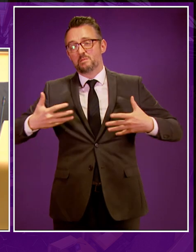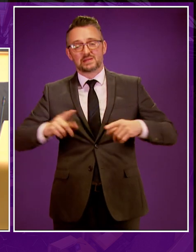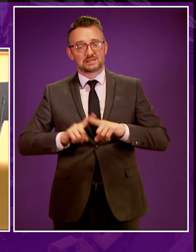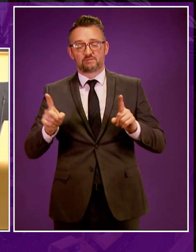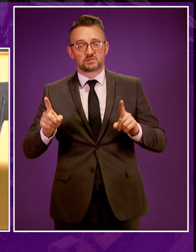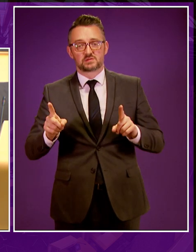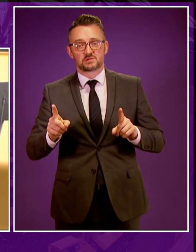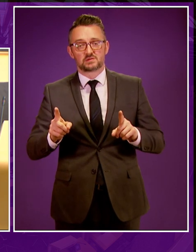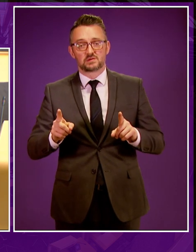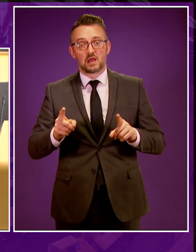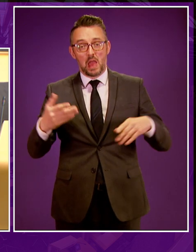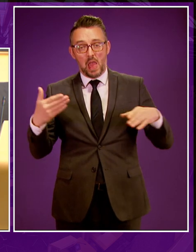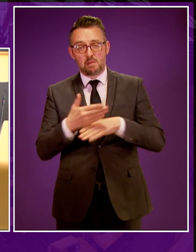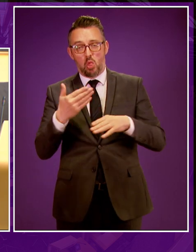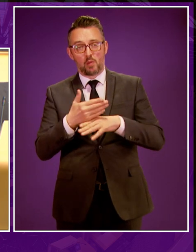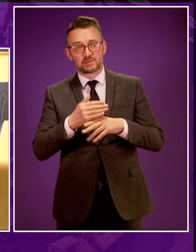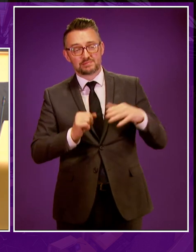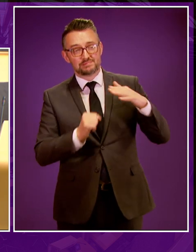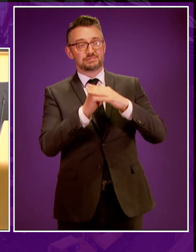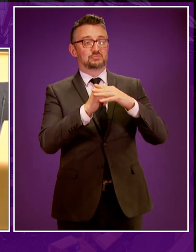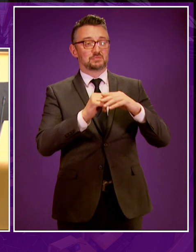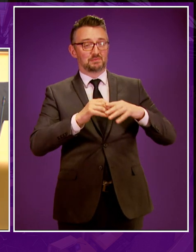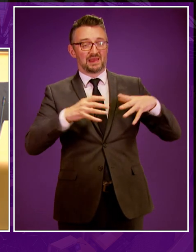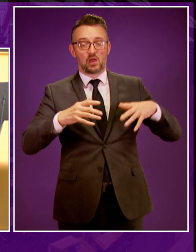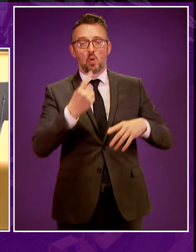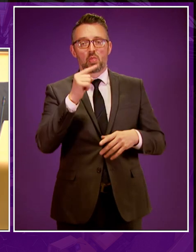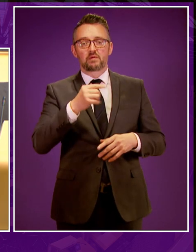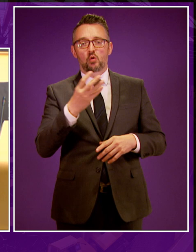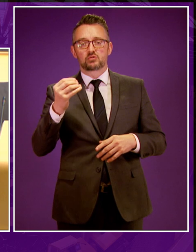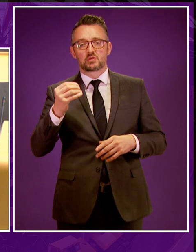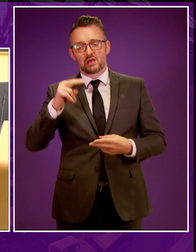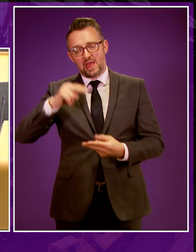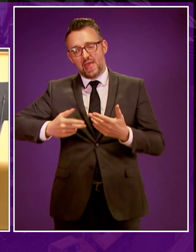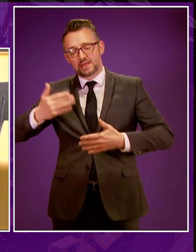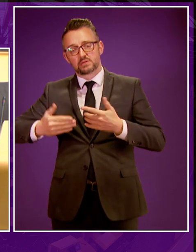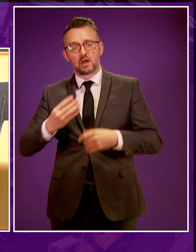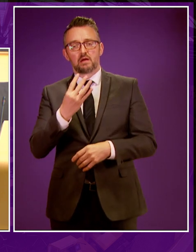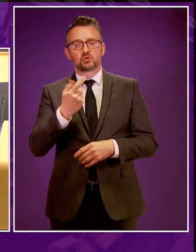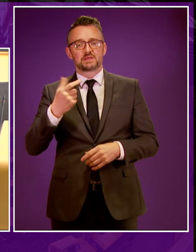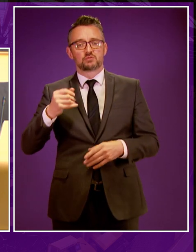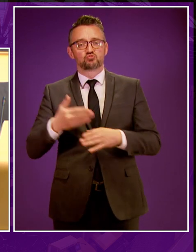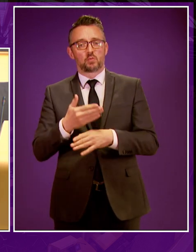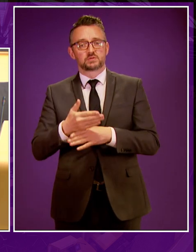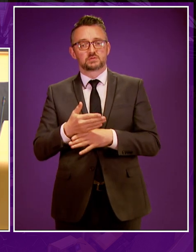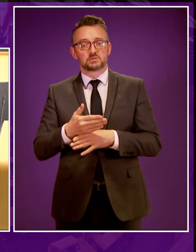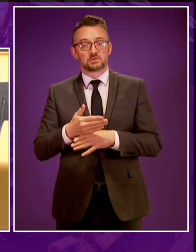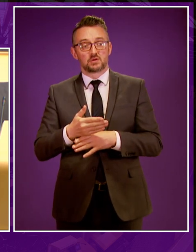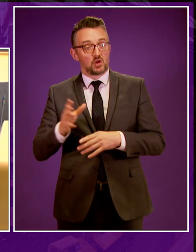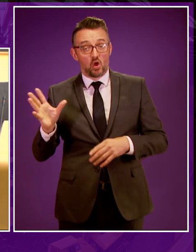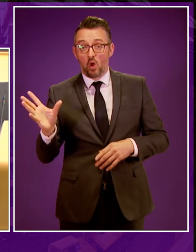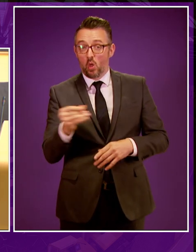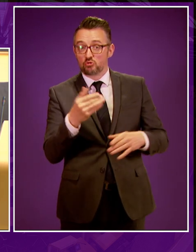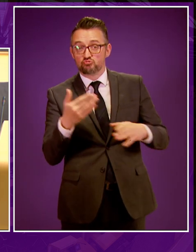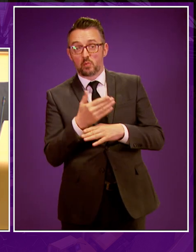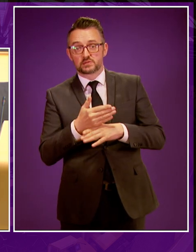difference. Peak employment is about 1,400 jobs. The lowest estimate is 470 jobs. Not all of those